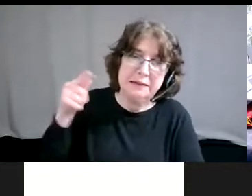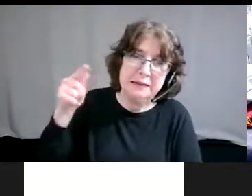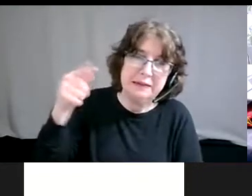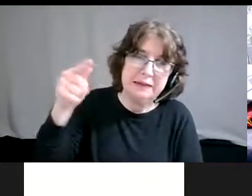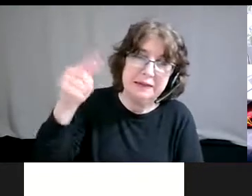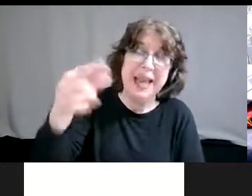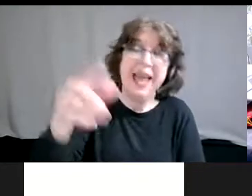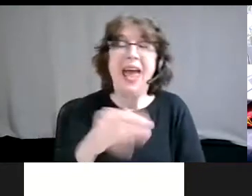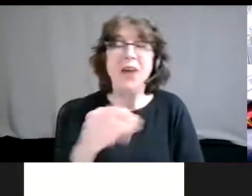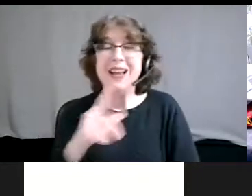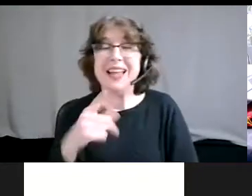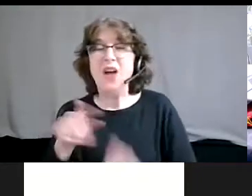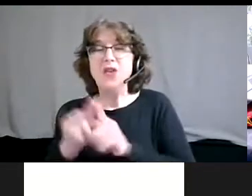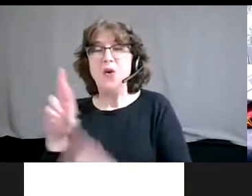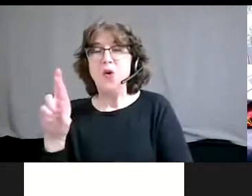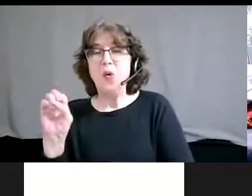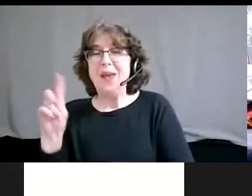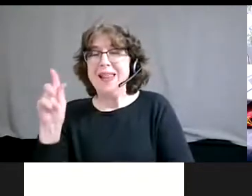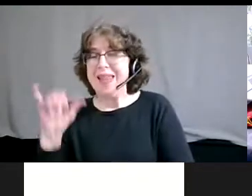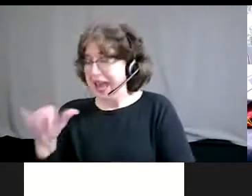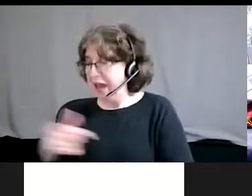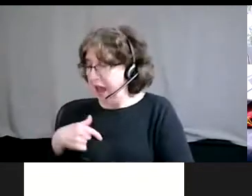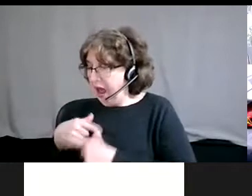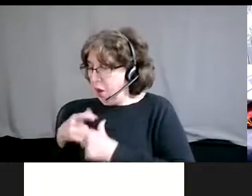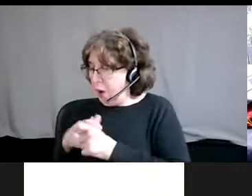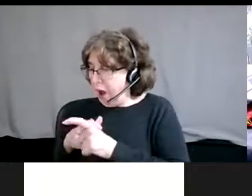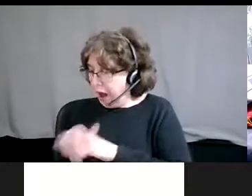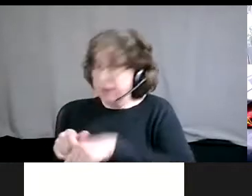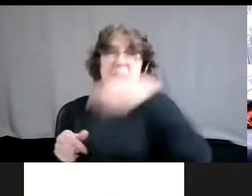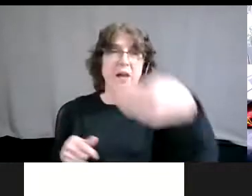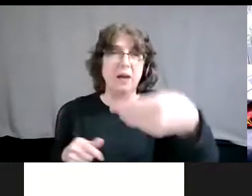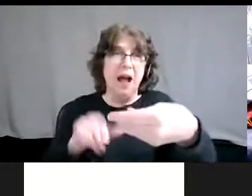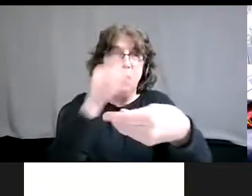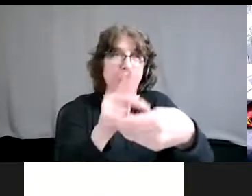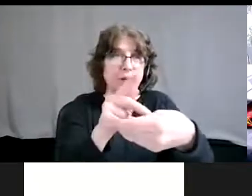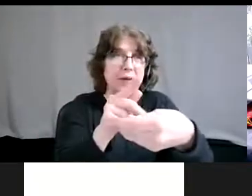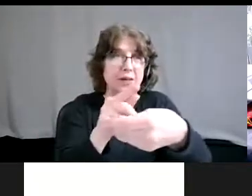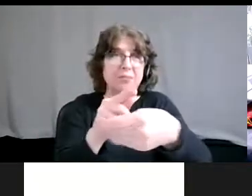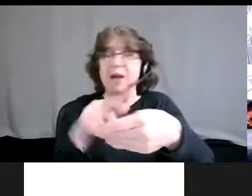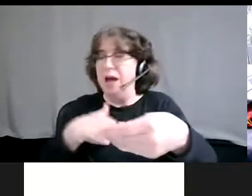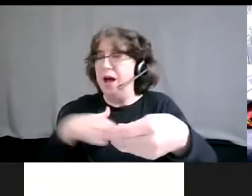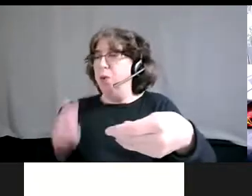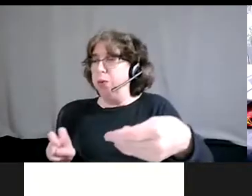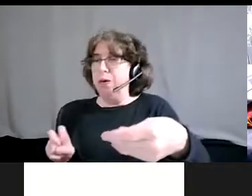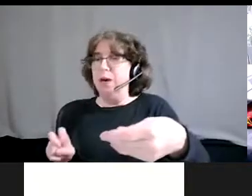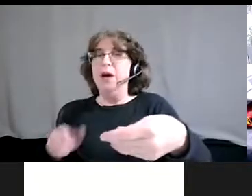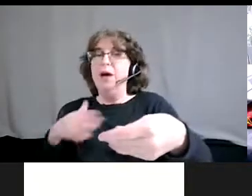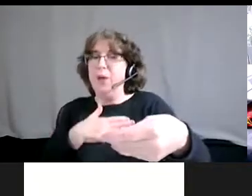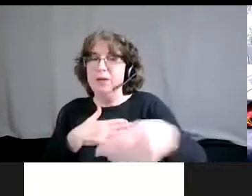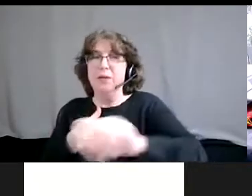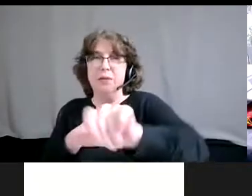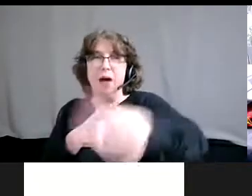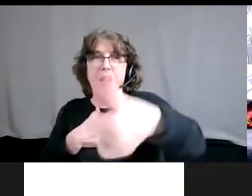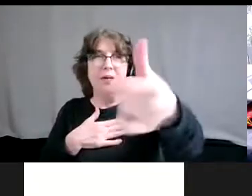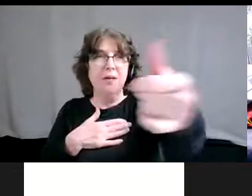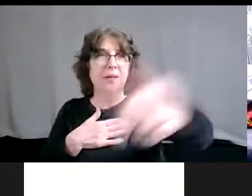person can do it all of the time, that there are times that you need to step back and times that you can step up and times that you need to use other people,